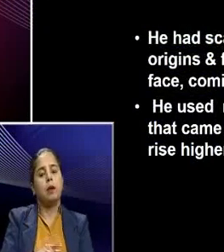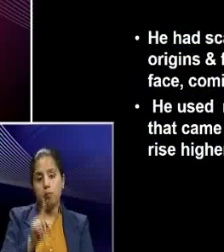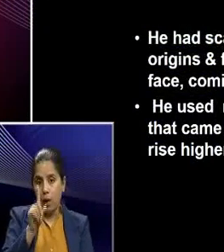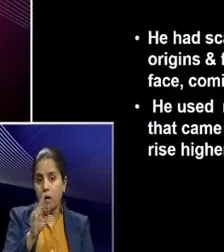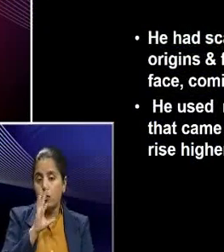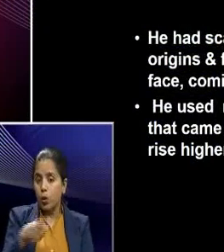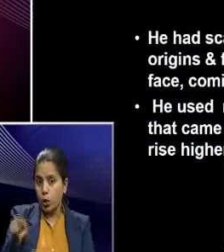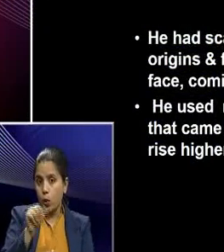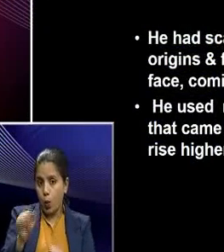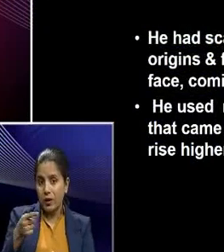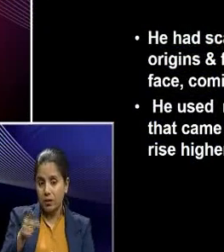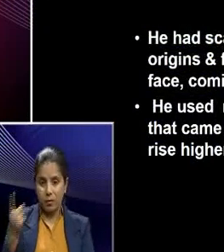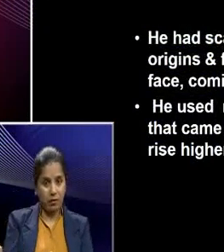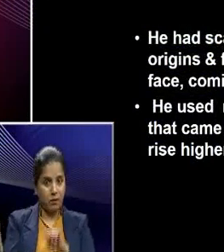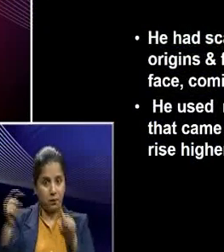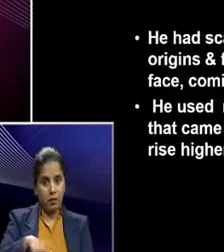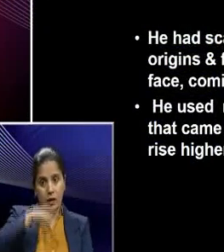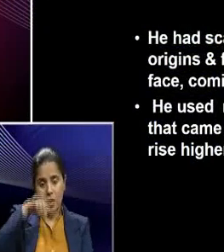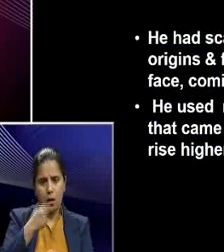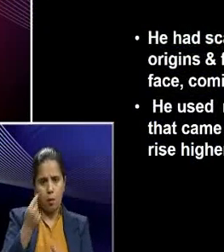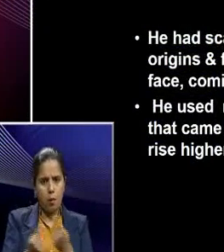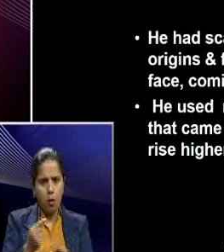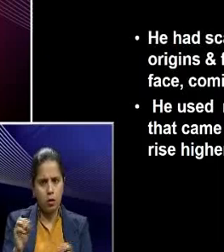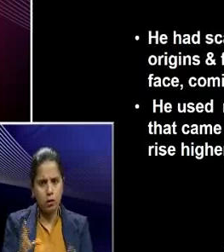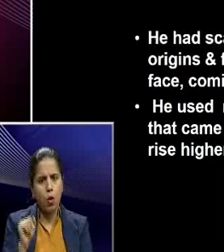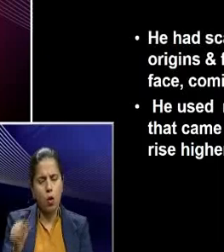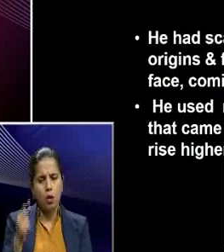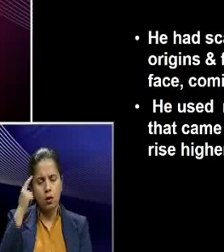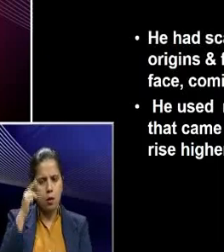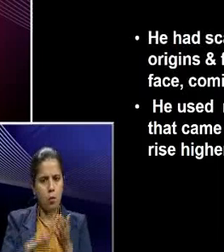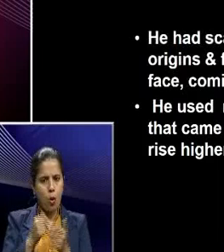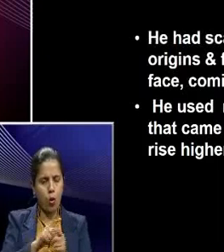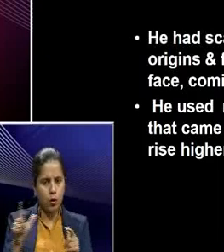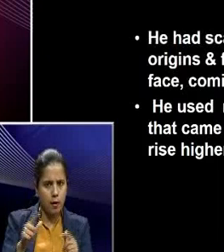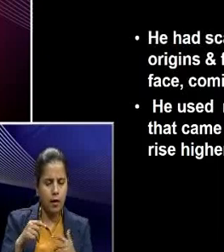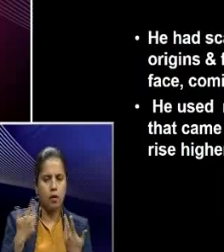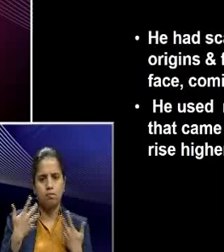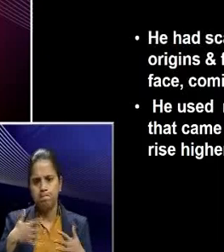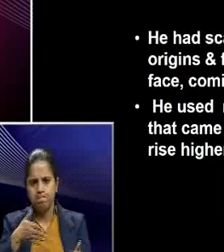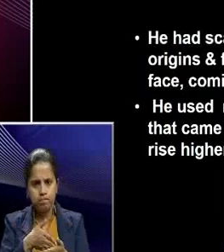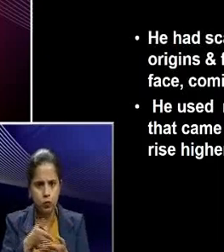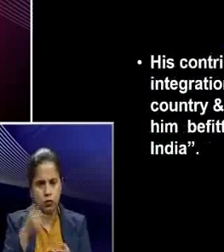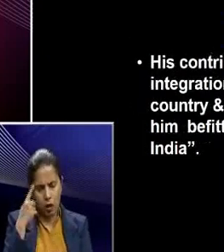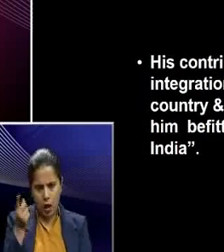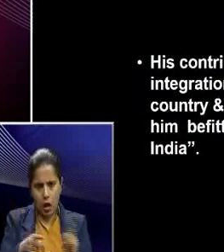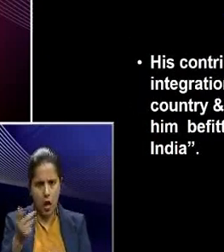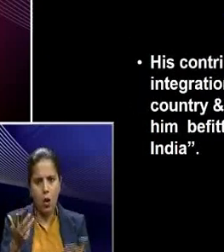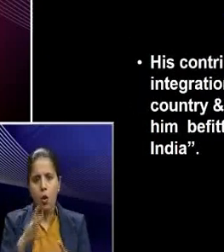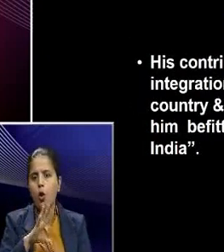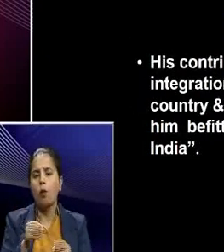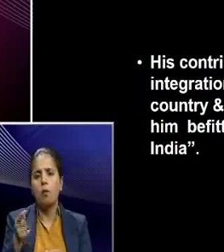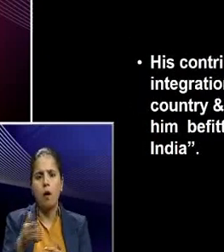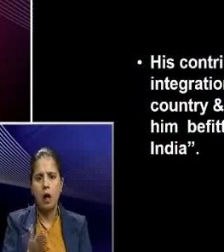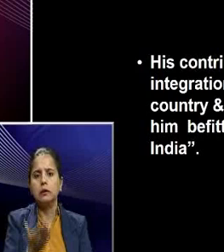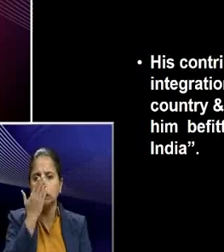he came to the Indian political scene he used all his moral and physical challenges which came in his path.